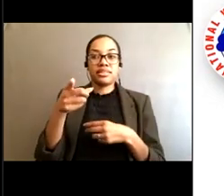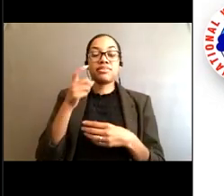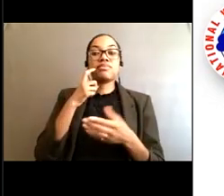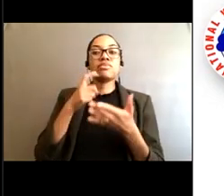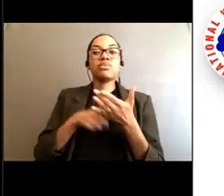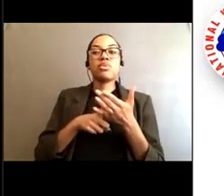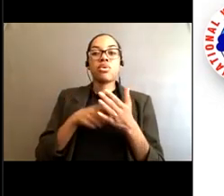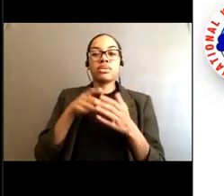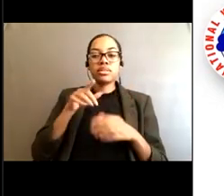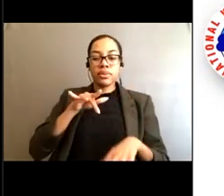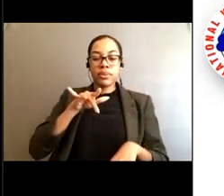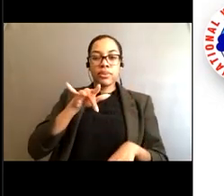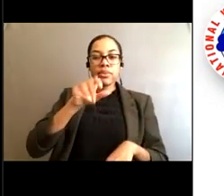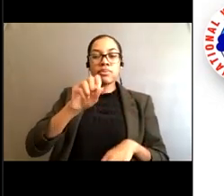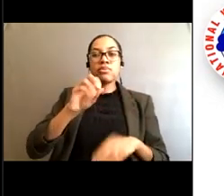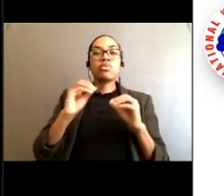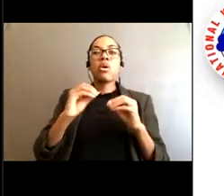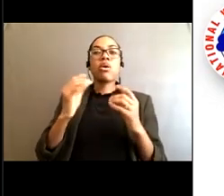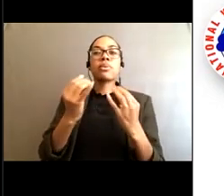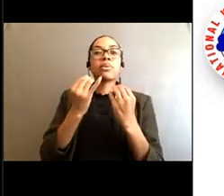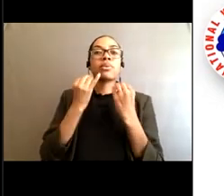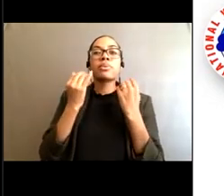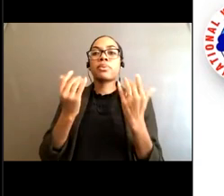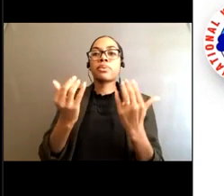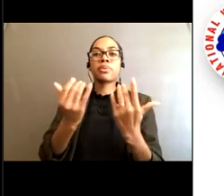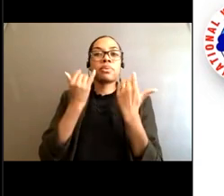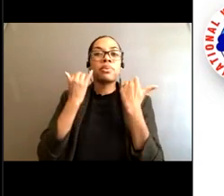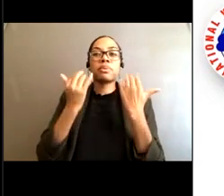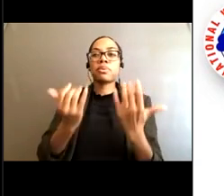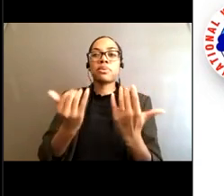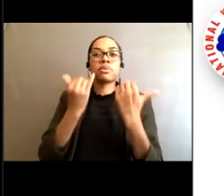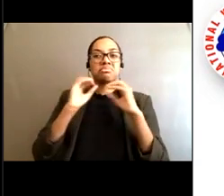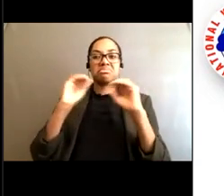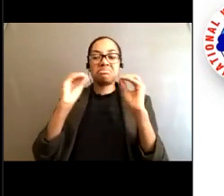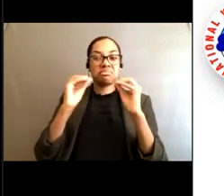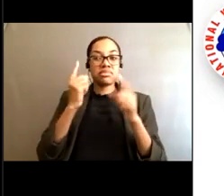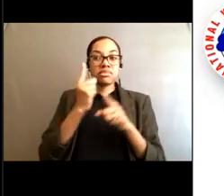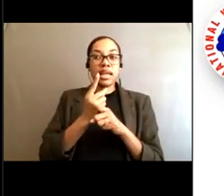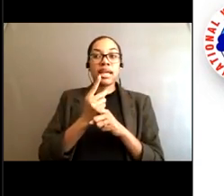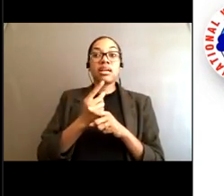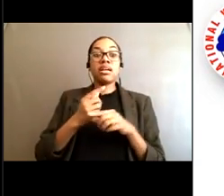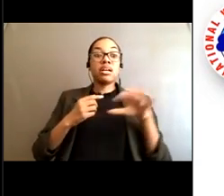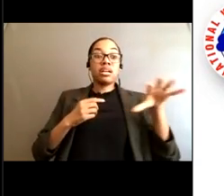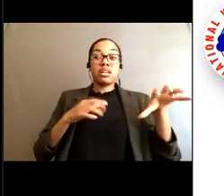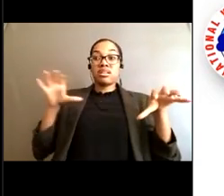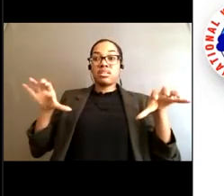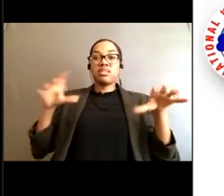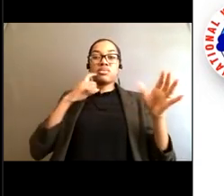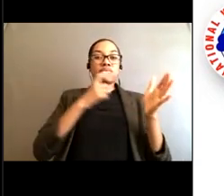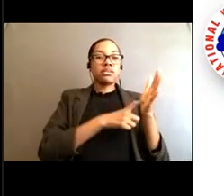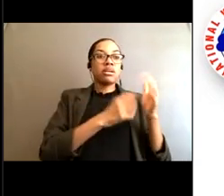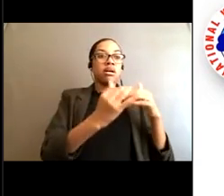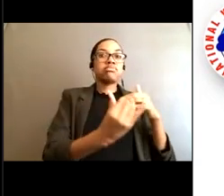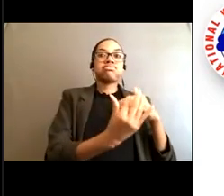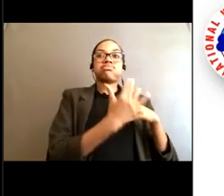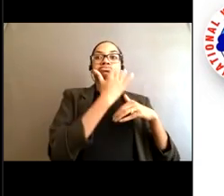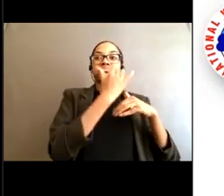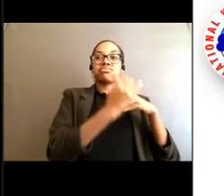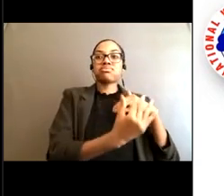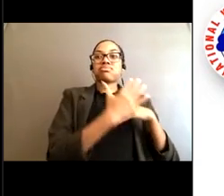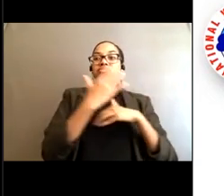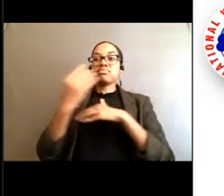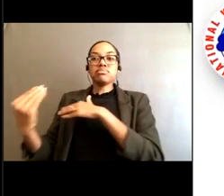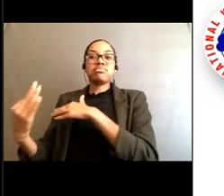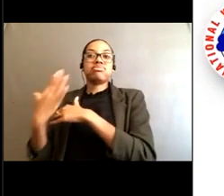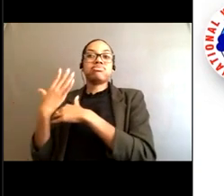breaking. If you look at this picture here, there's a lot of white areas, white beach foam, where the